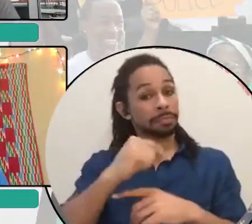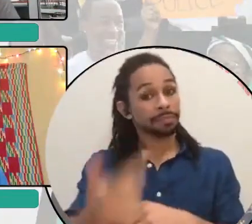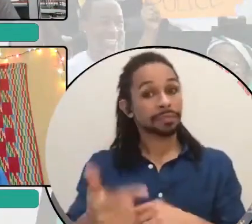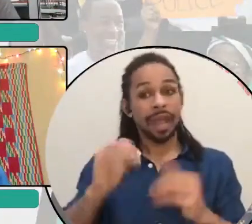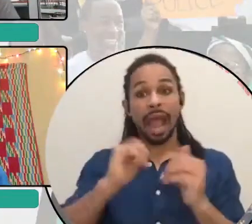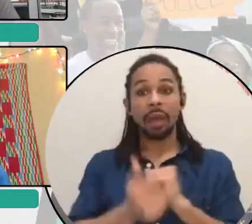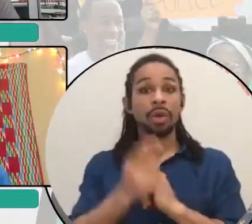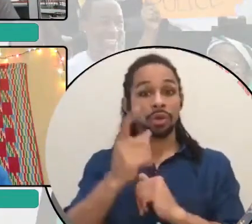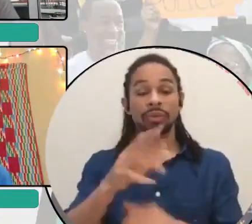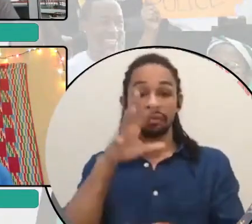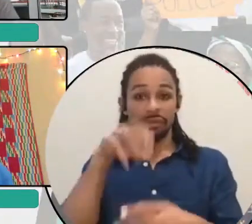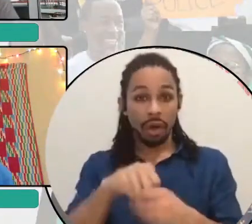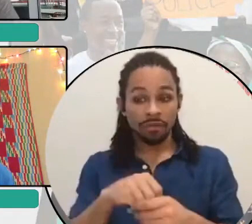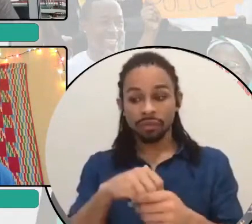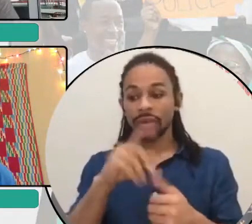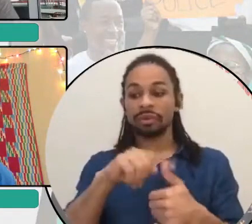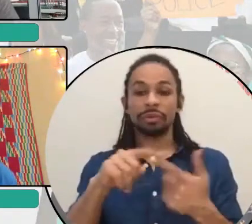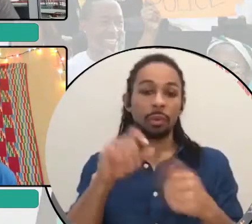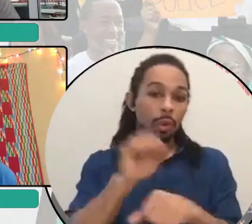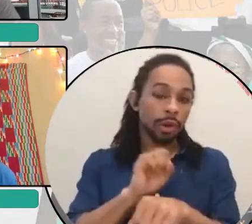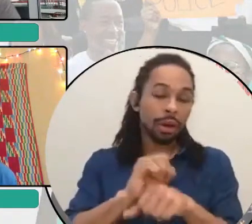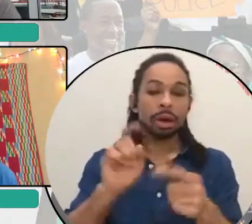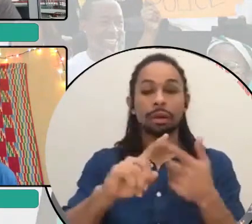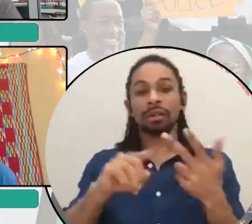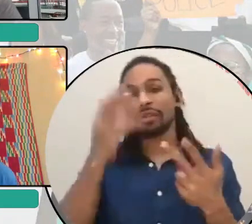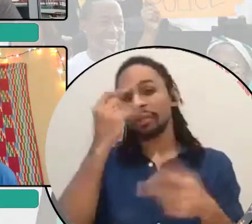or working on or thinking about abolition?